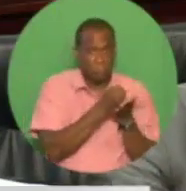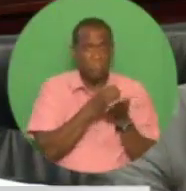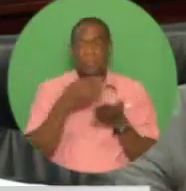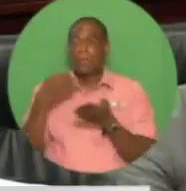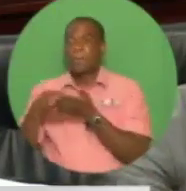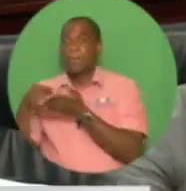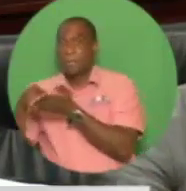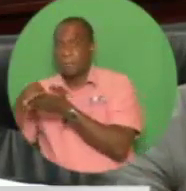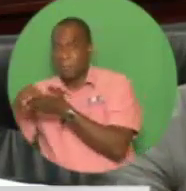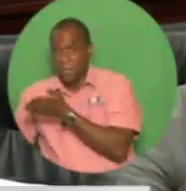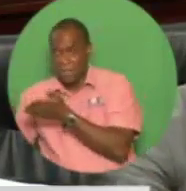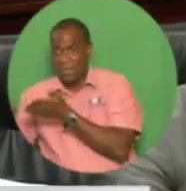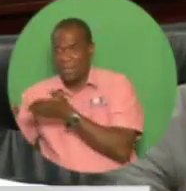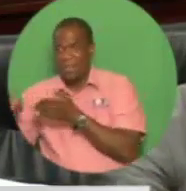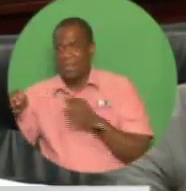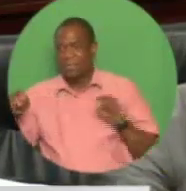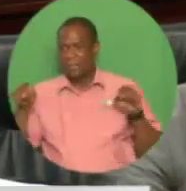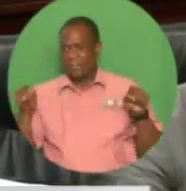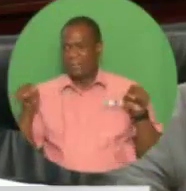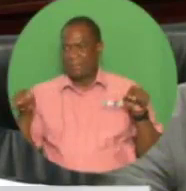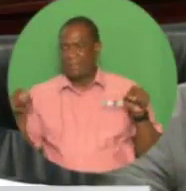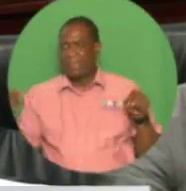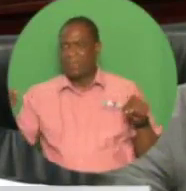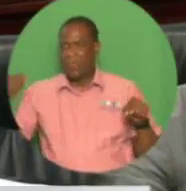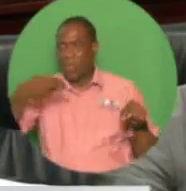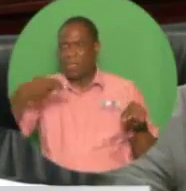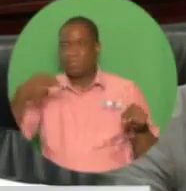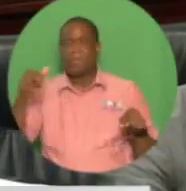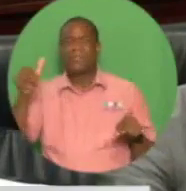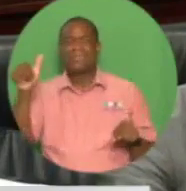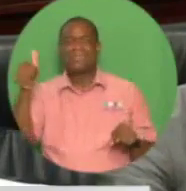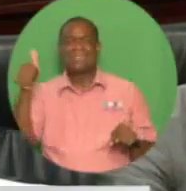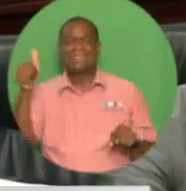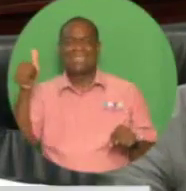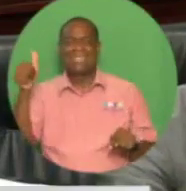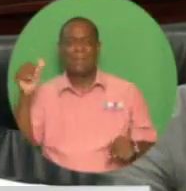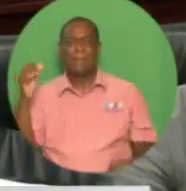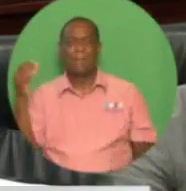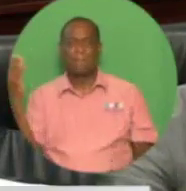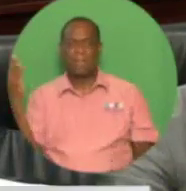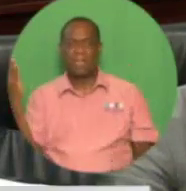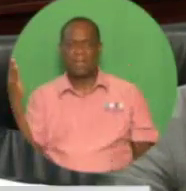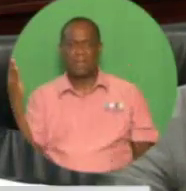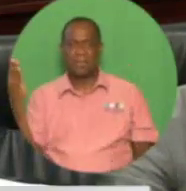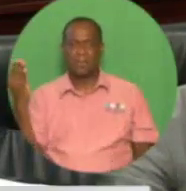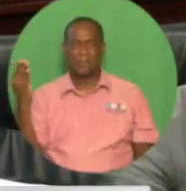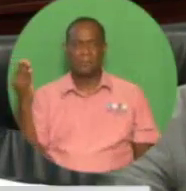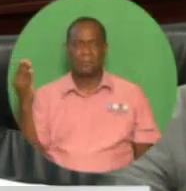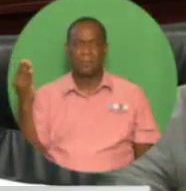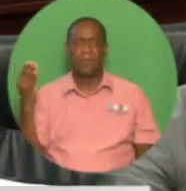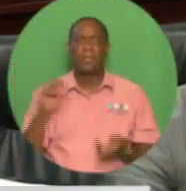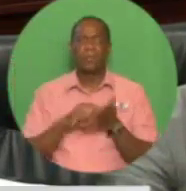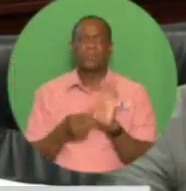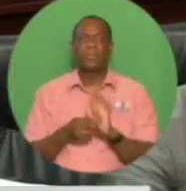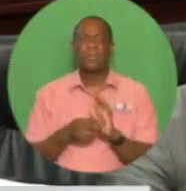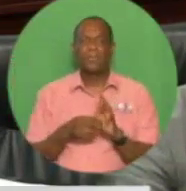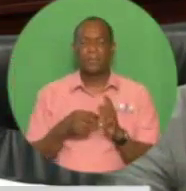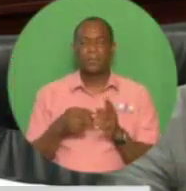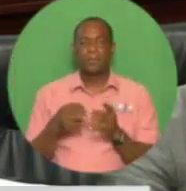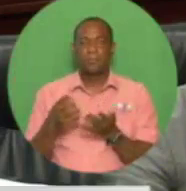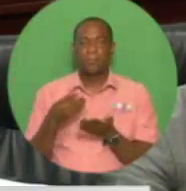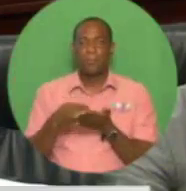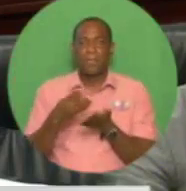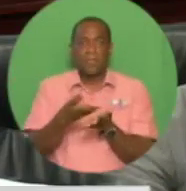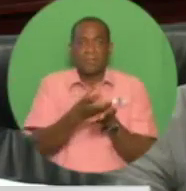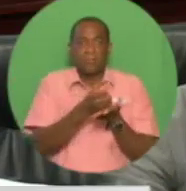increased our debt burden. Immediately upon assumption of office, we were faced with a reduced revenue flow of $44